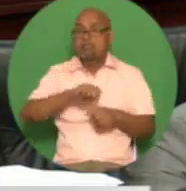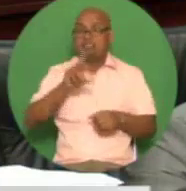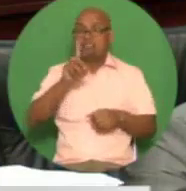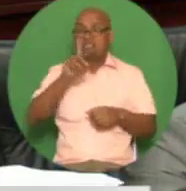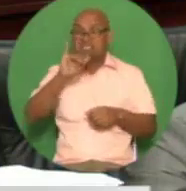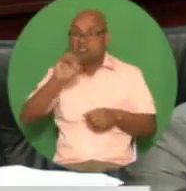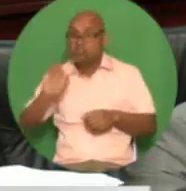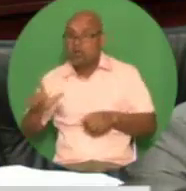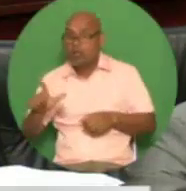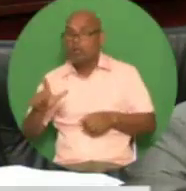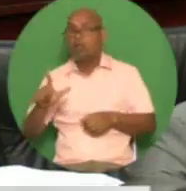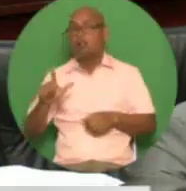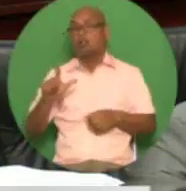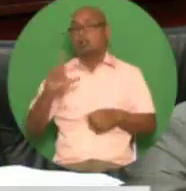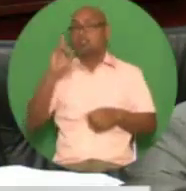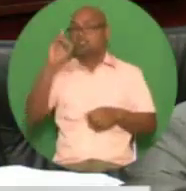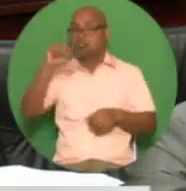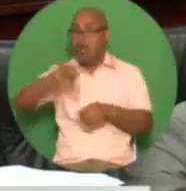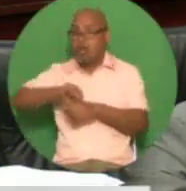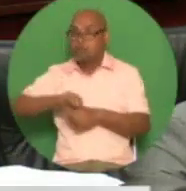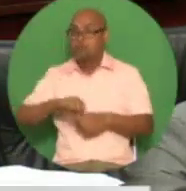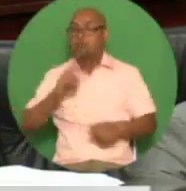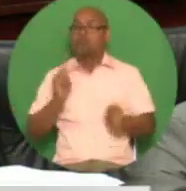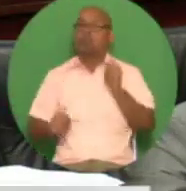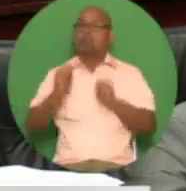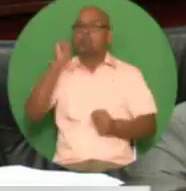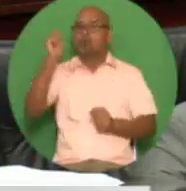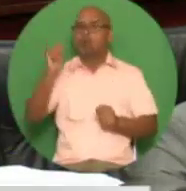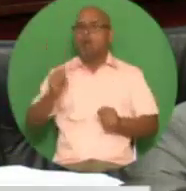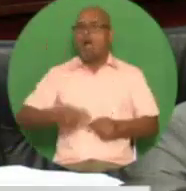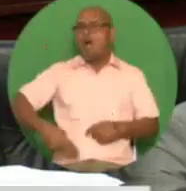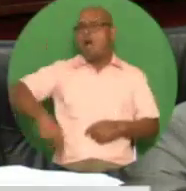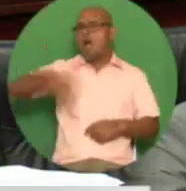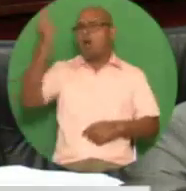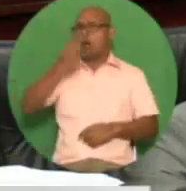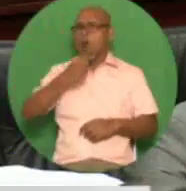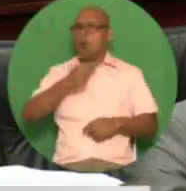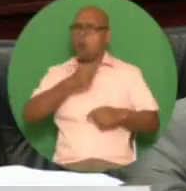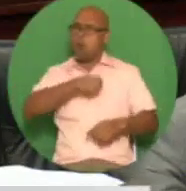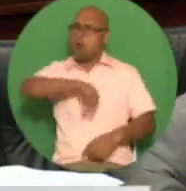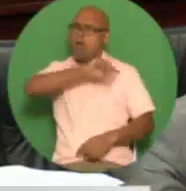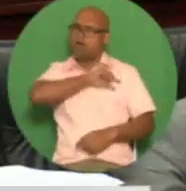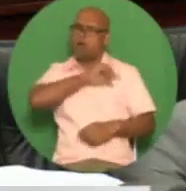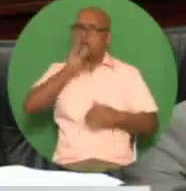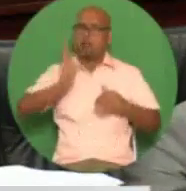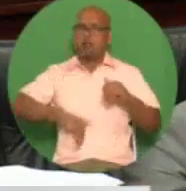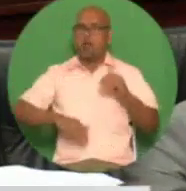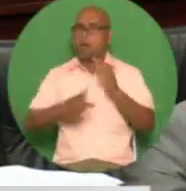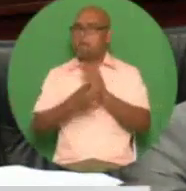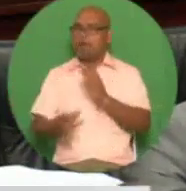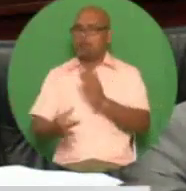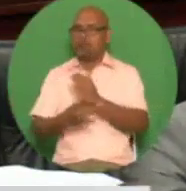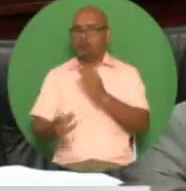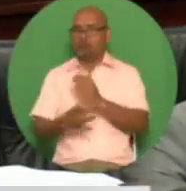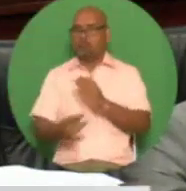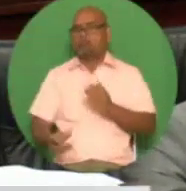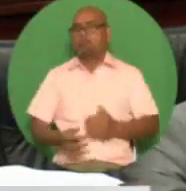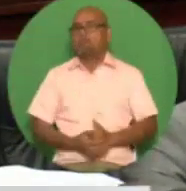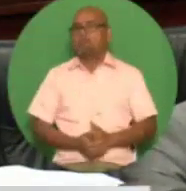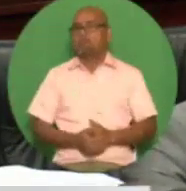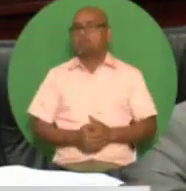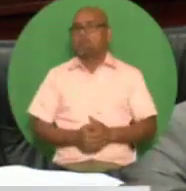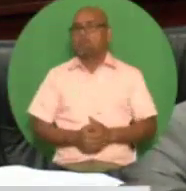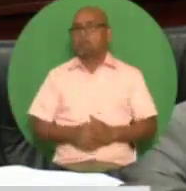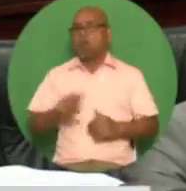heavily subsidized prices will be of a much higher quality than the diesel produced by the petrotron refinery with a substantially low sulfur